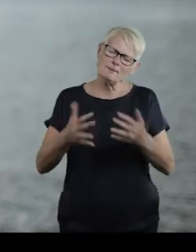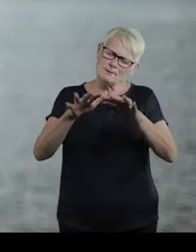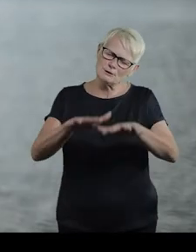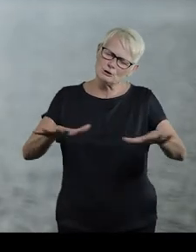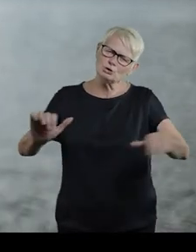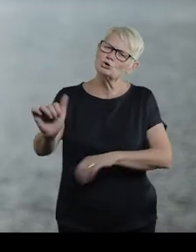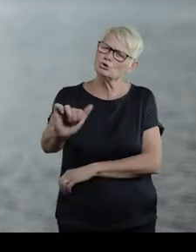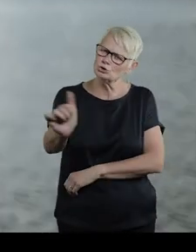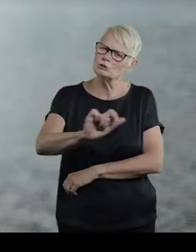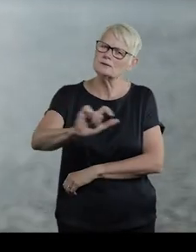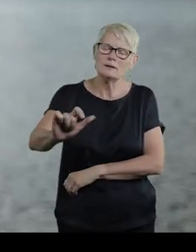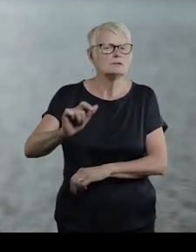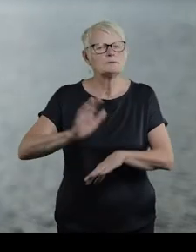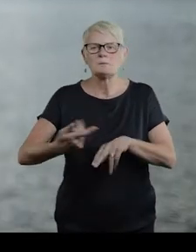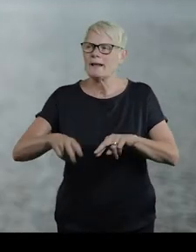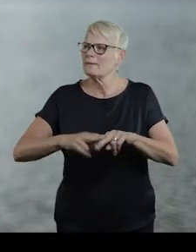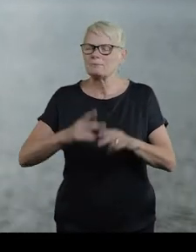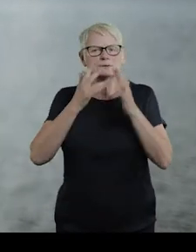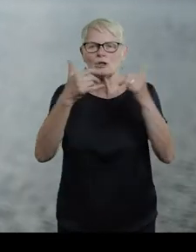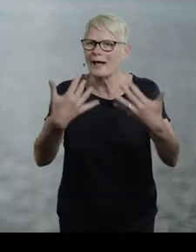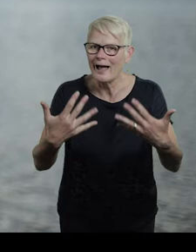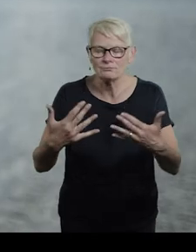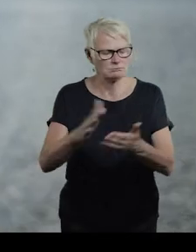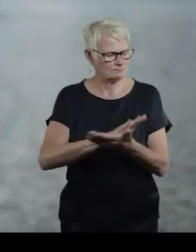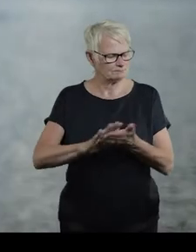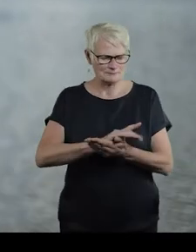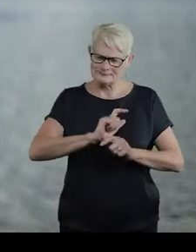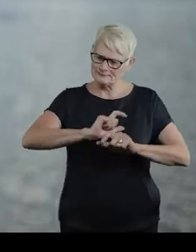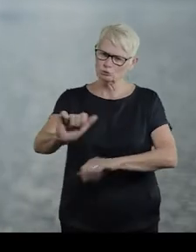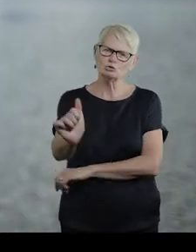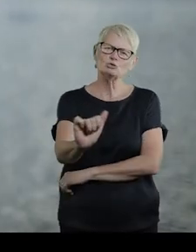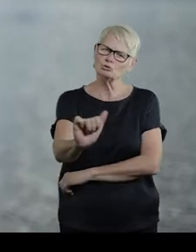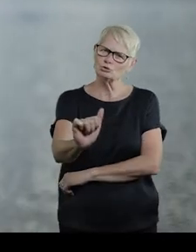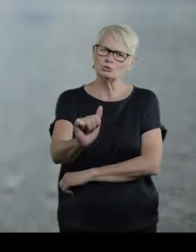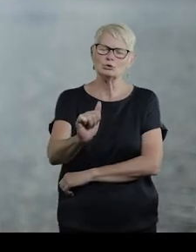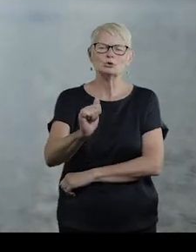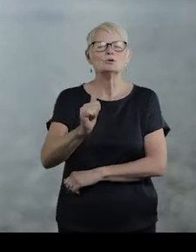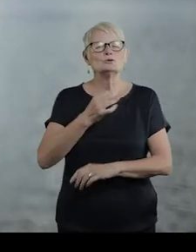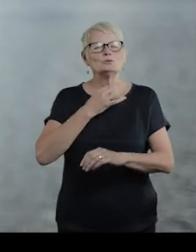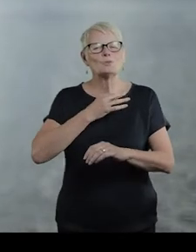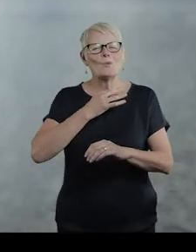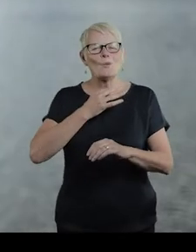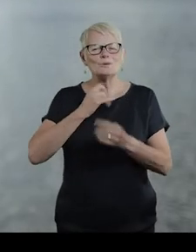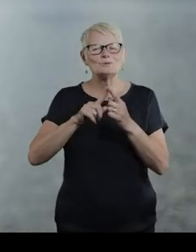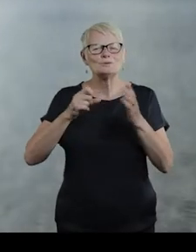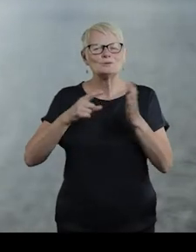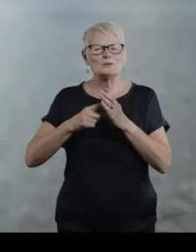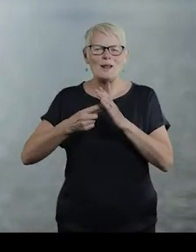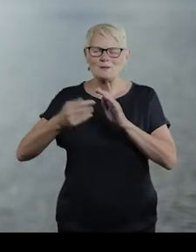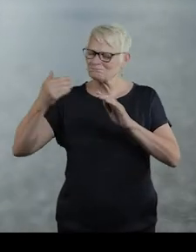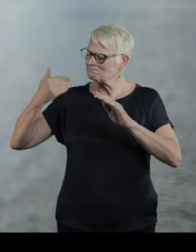The sea is still there. Even if I can't check, it still exists. Salt water